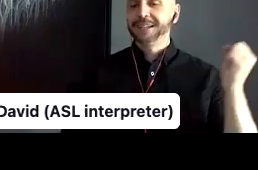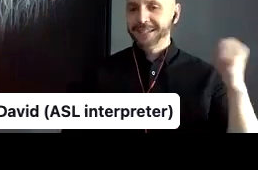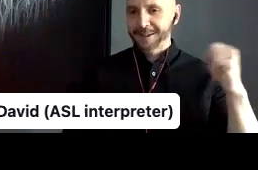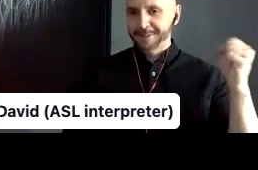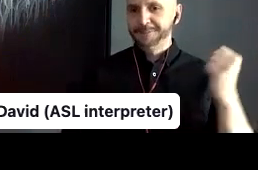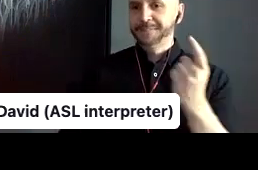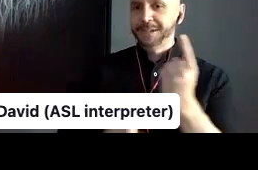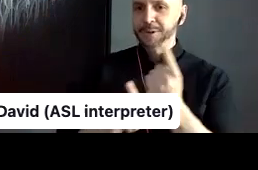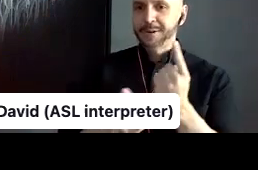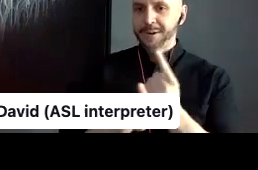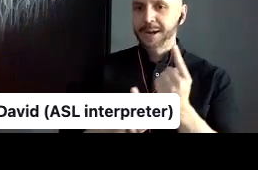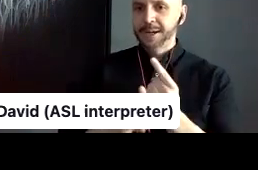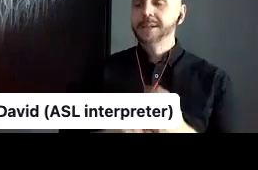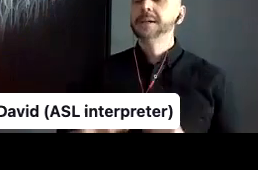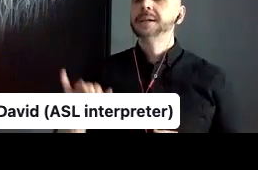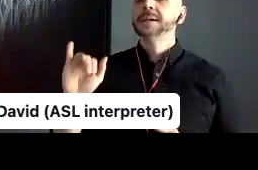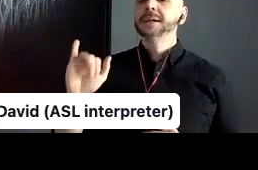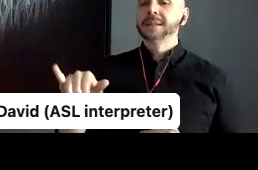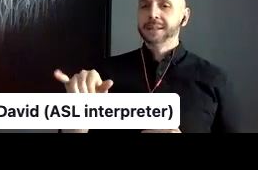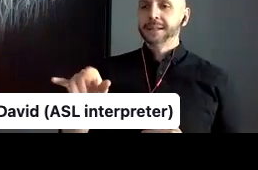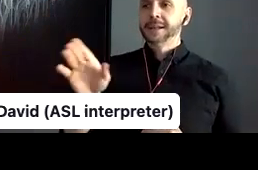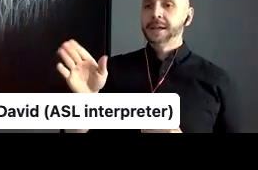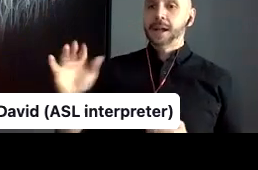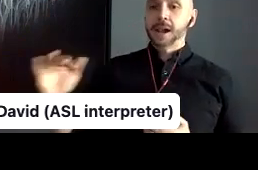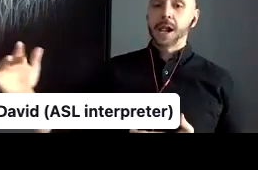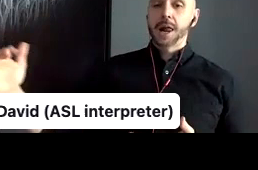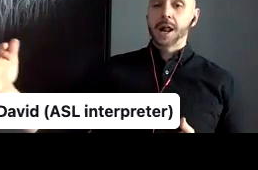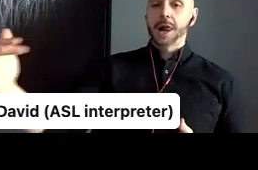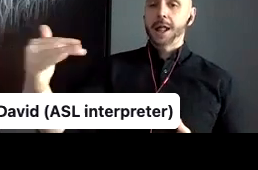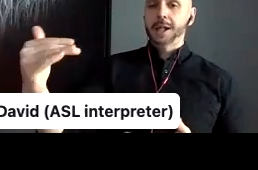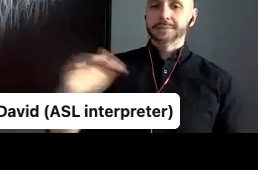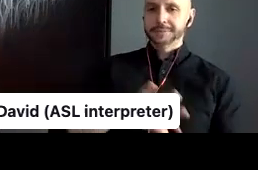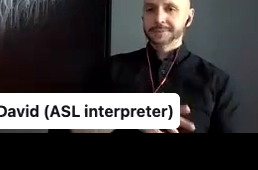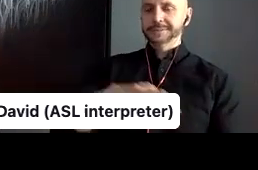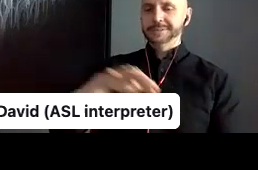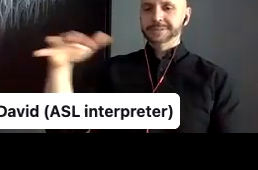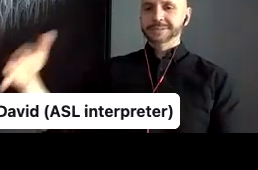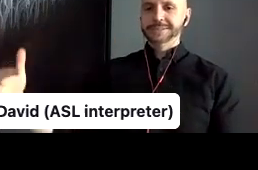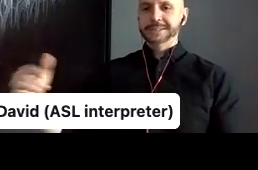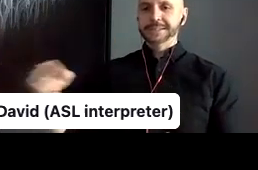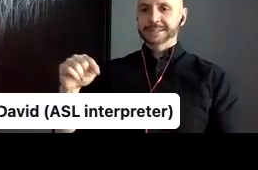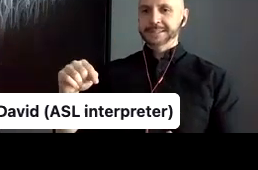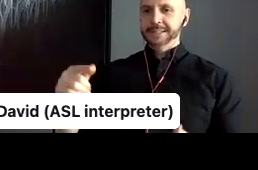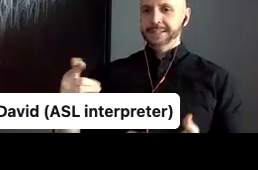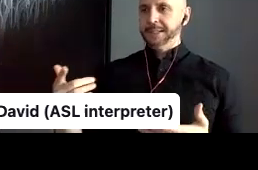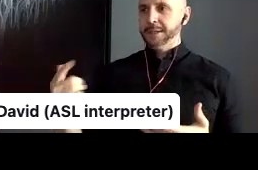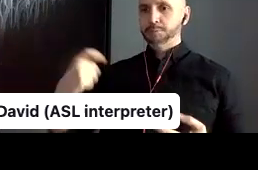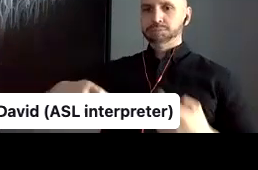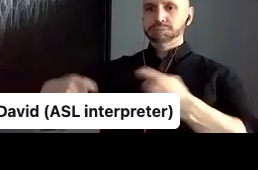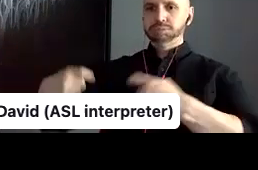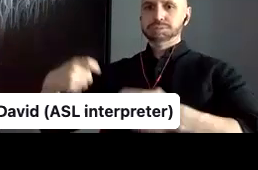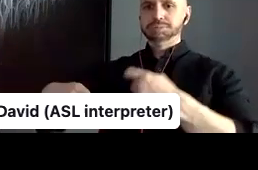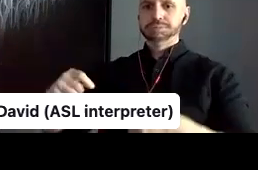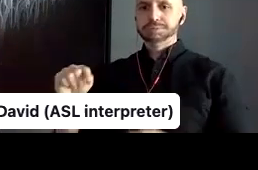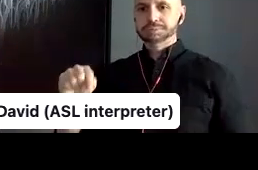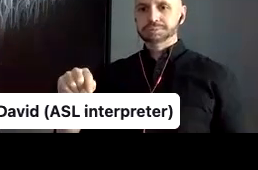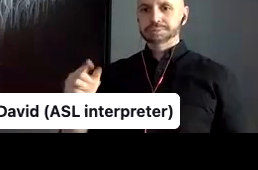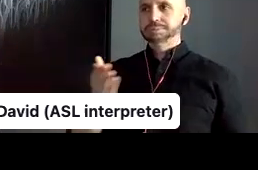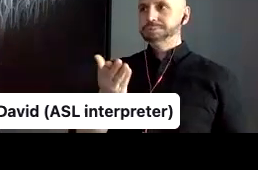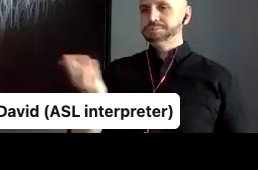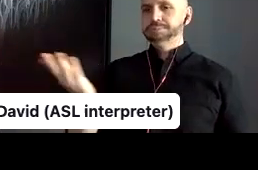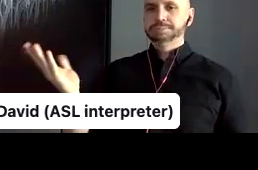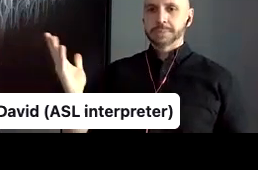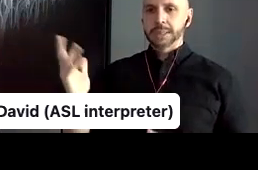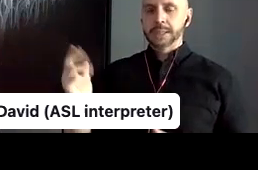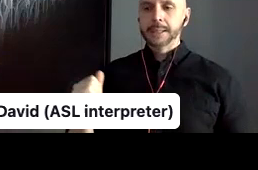was again, a sort of extra second layer, um, of gifting, uh, after all these contributions, then seeing what everyone did